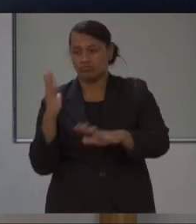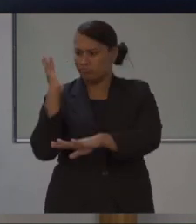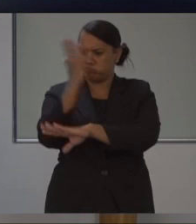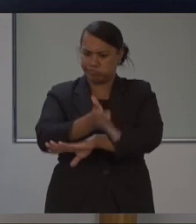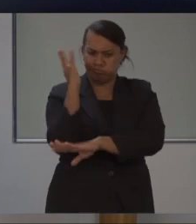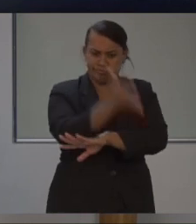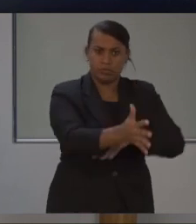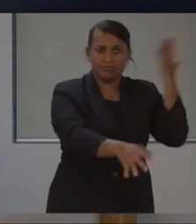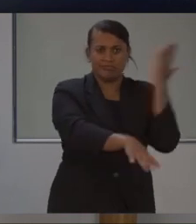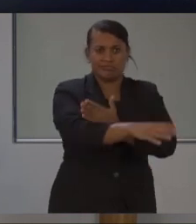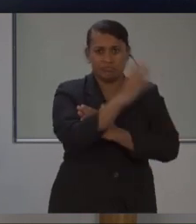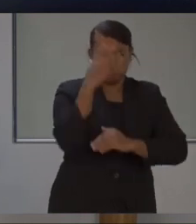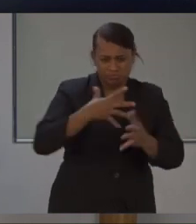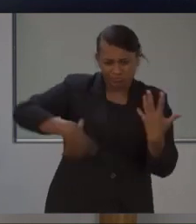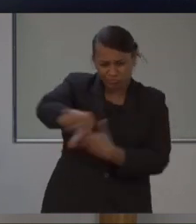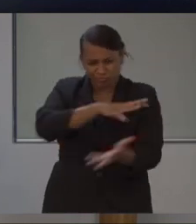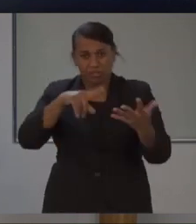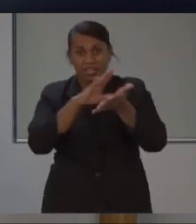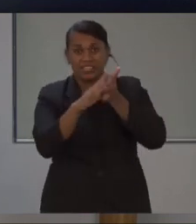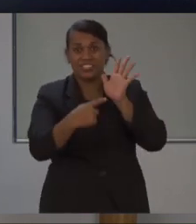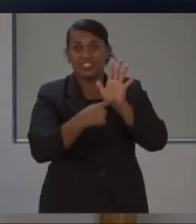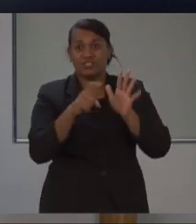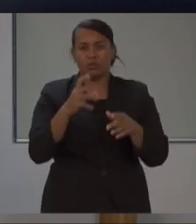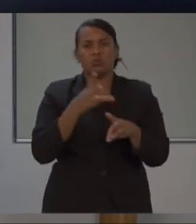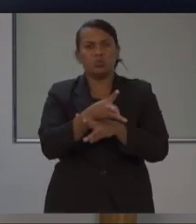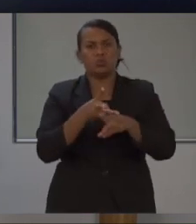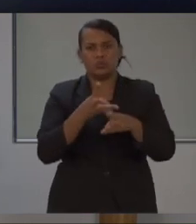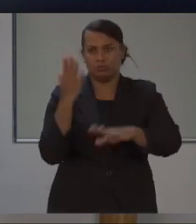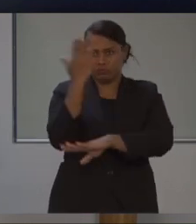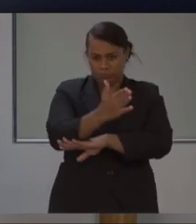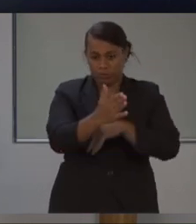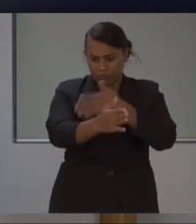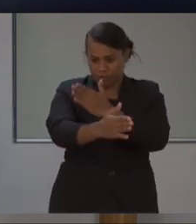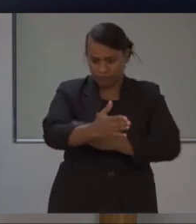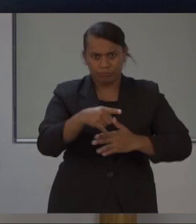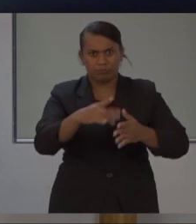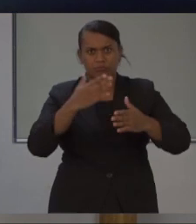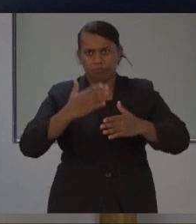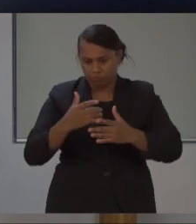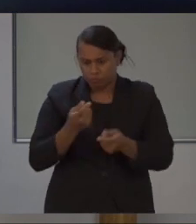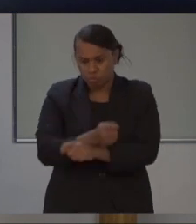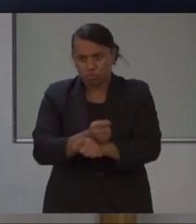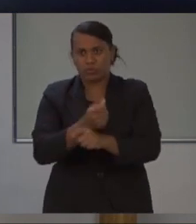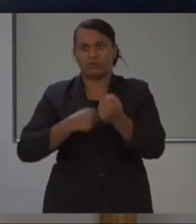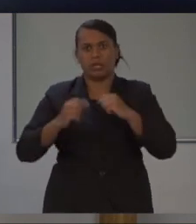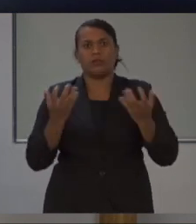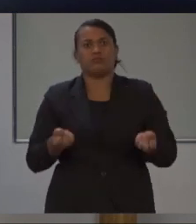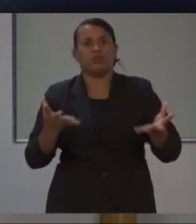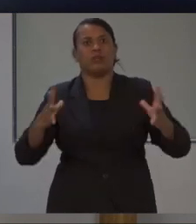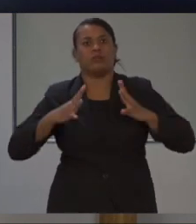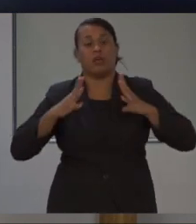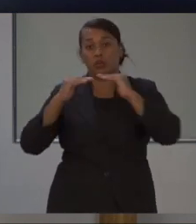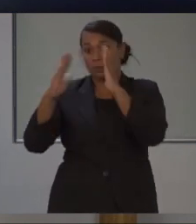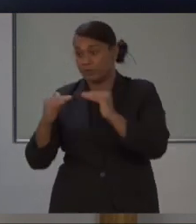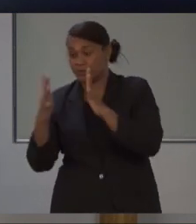being repurposed into timber that will be provided free of charge for impacted homes by the